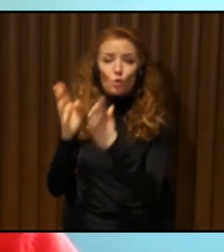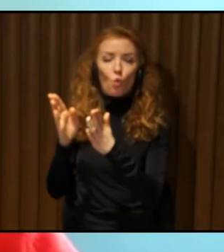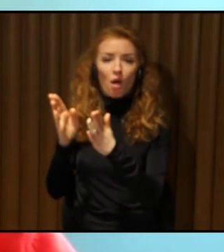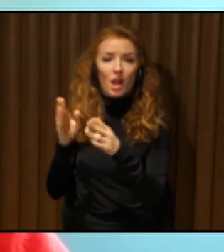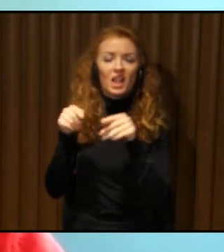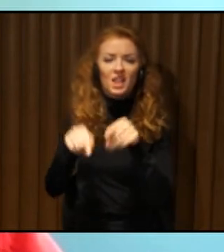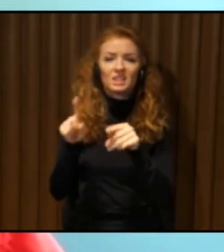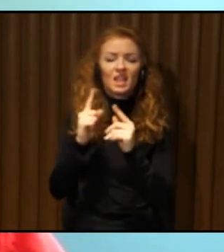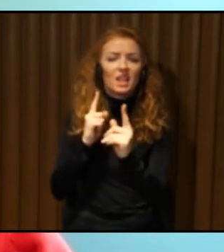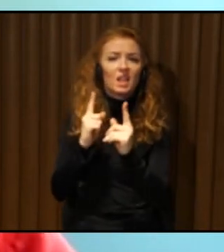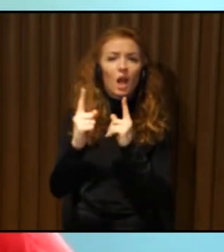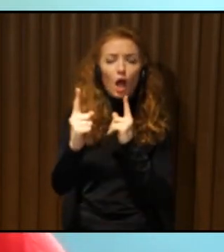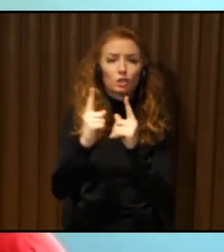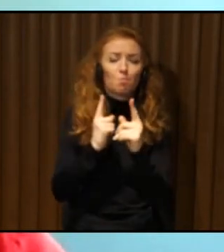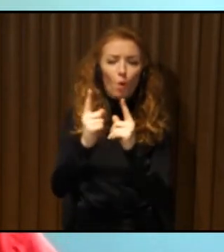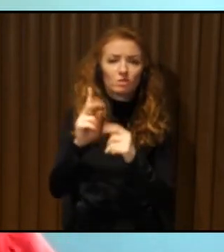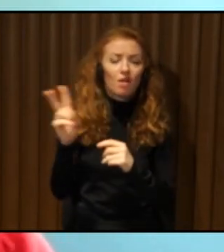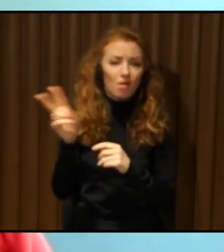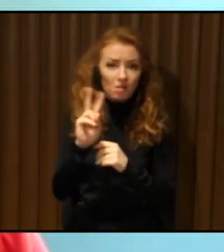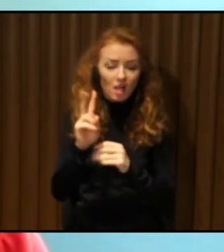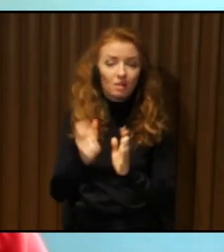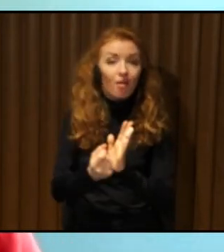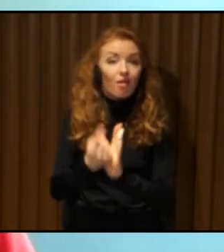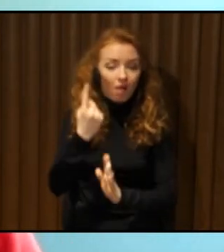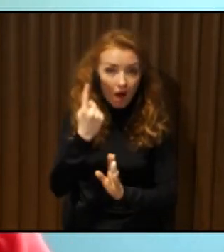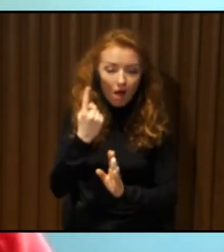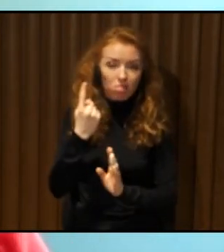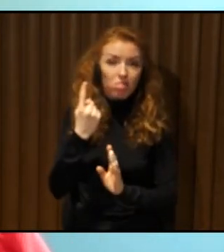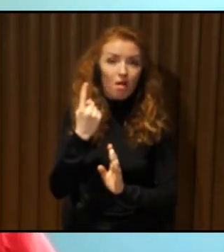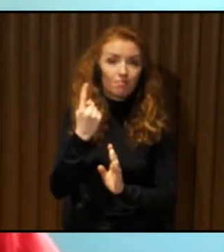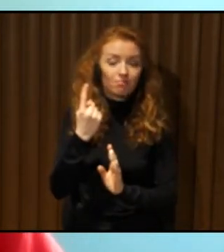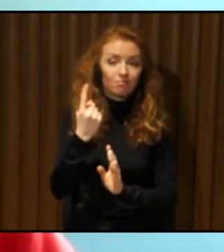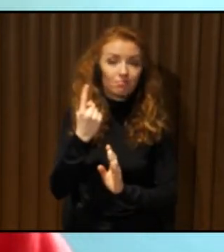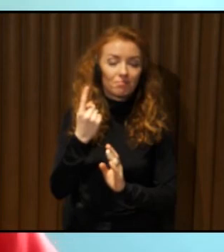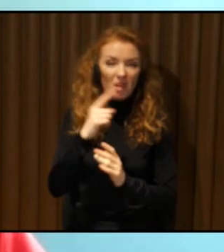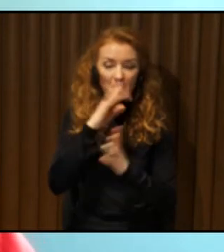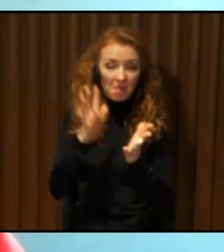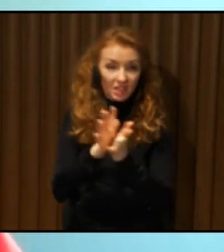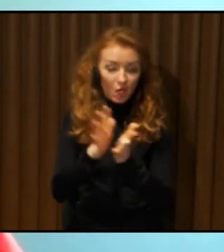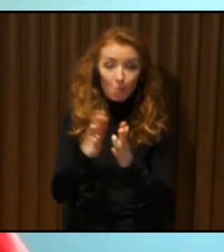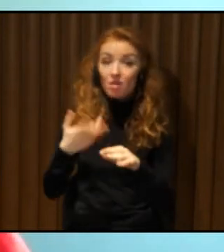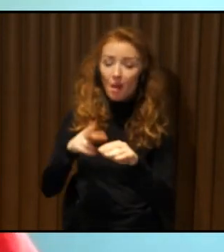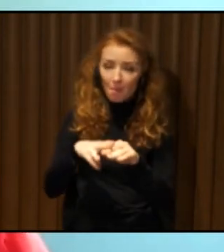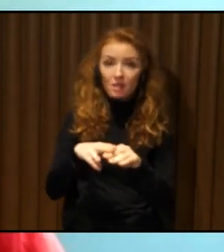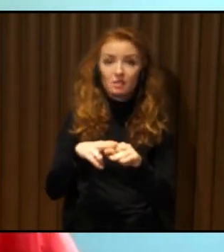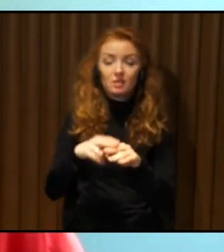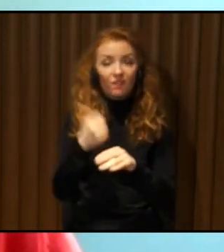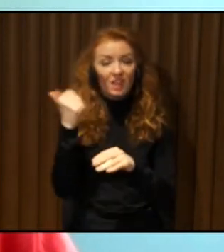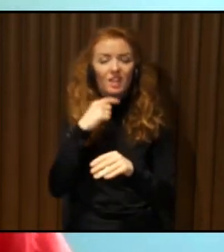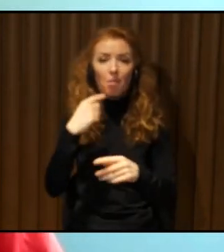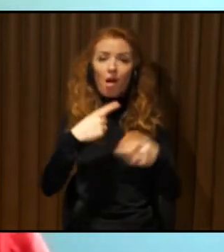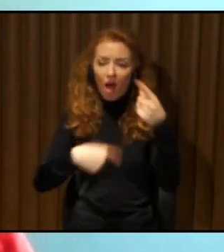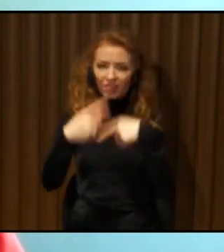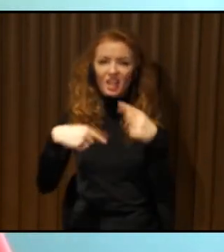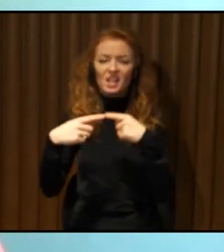of course, they have an interest in bringing back many users in public transportation in terms of costs and in